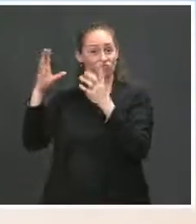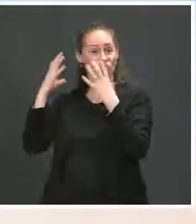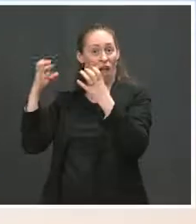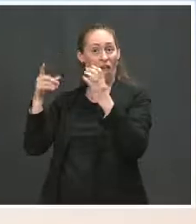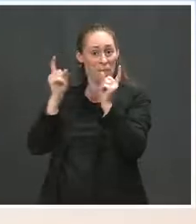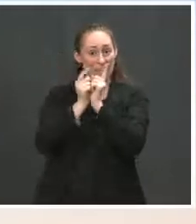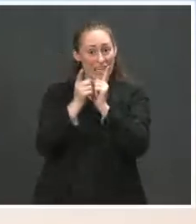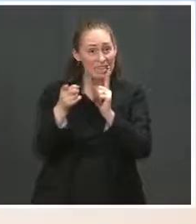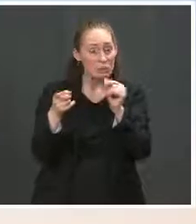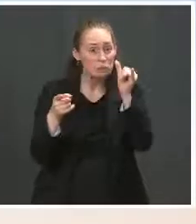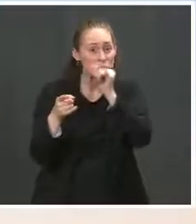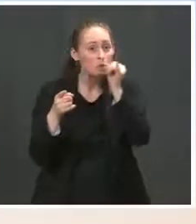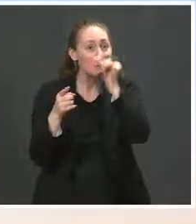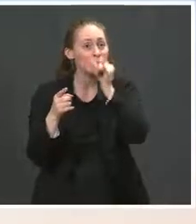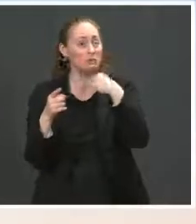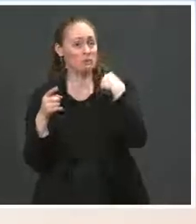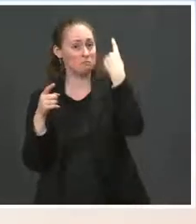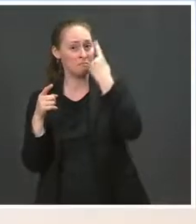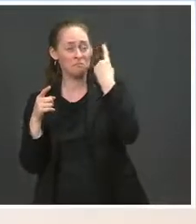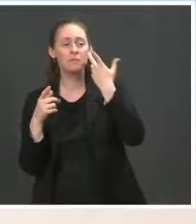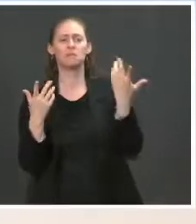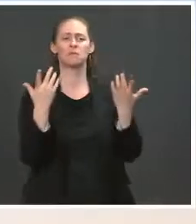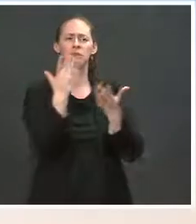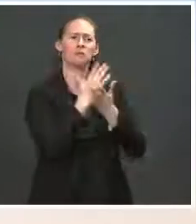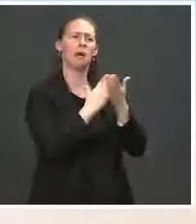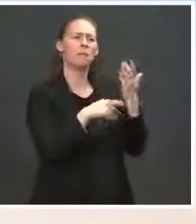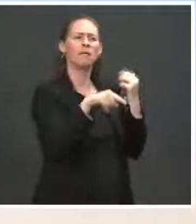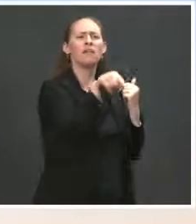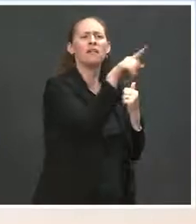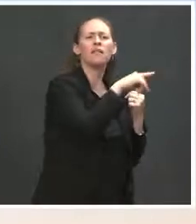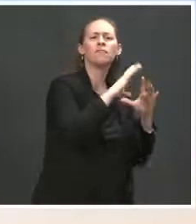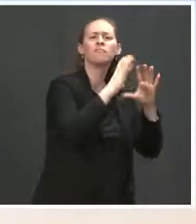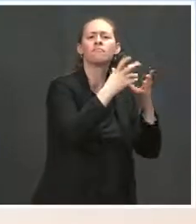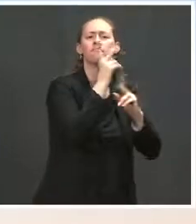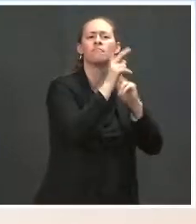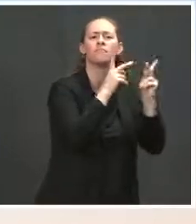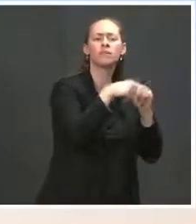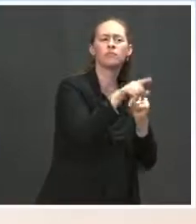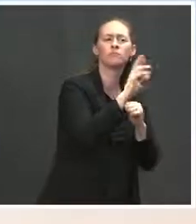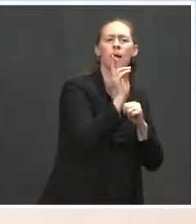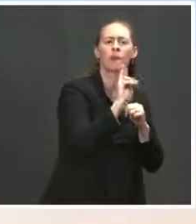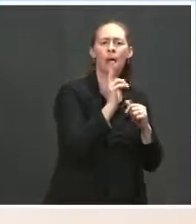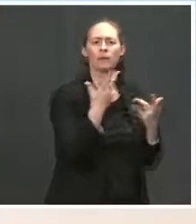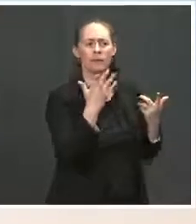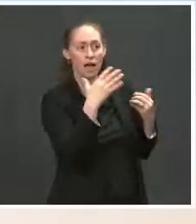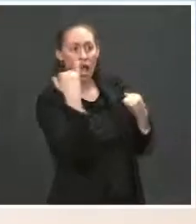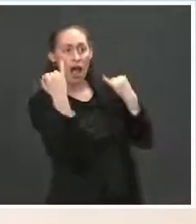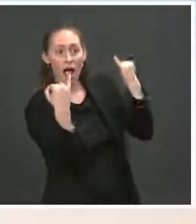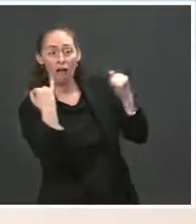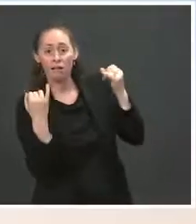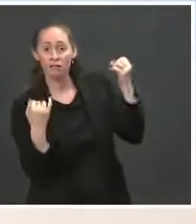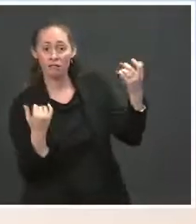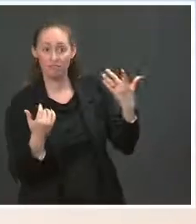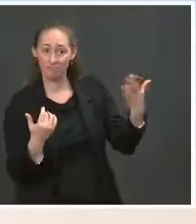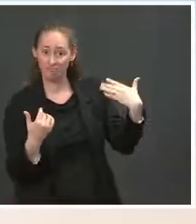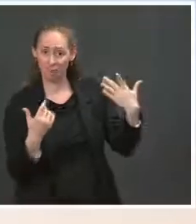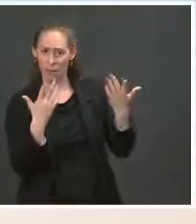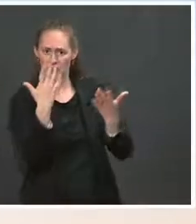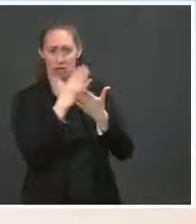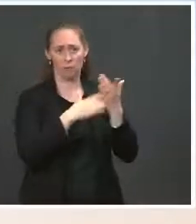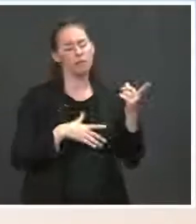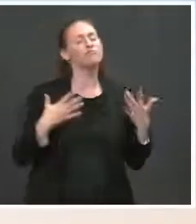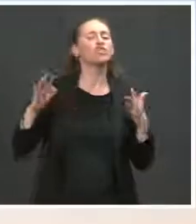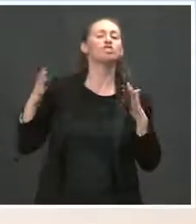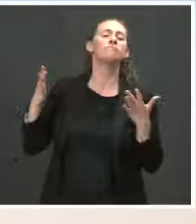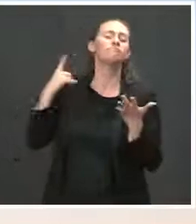line with Republicans that you have as a result of making those goals happen? Ms. Well, first, yes, absolutely. It can